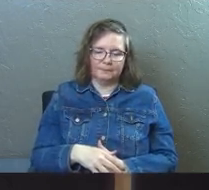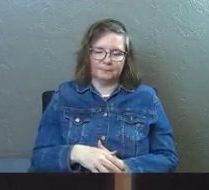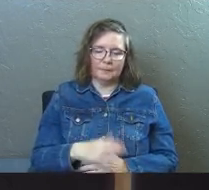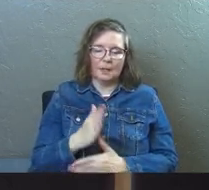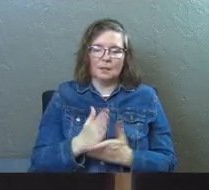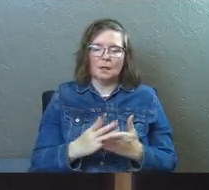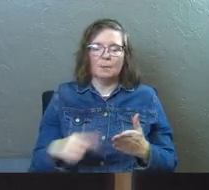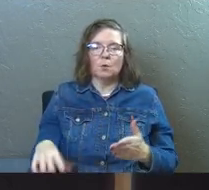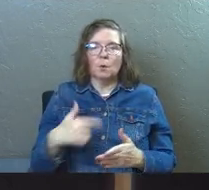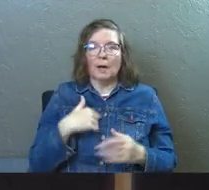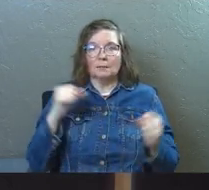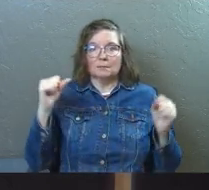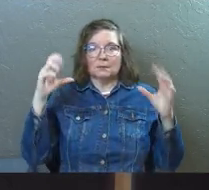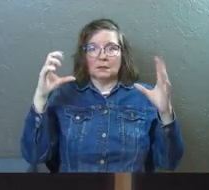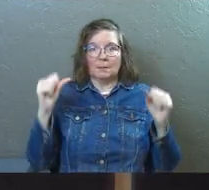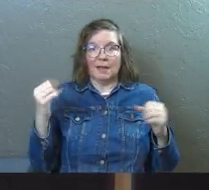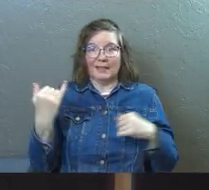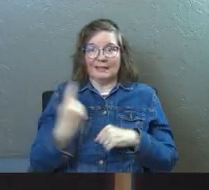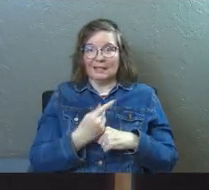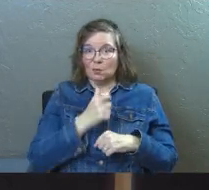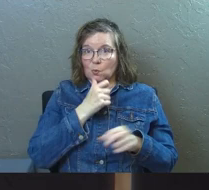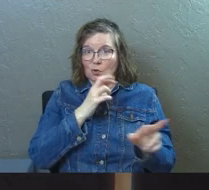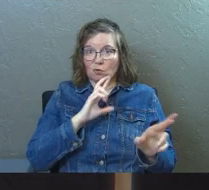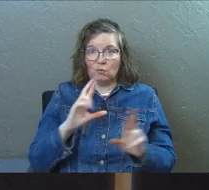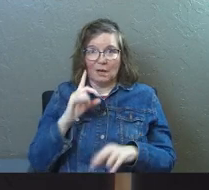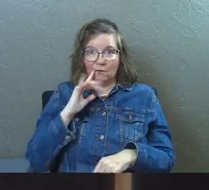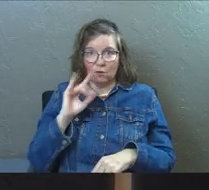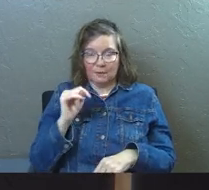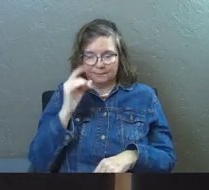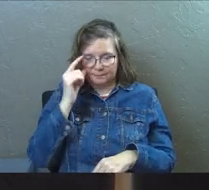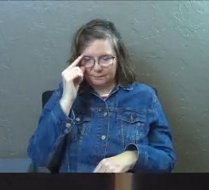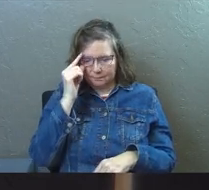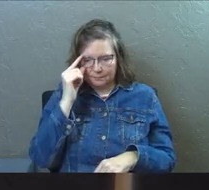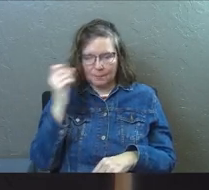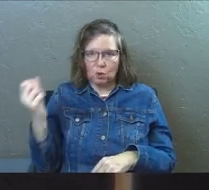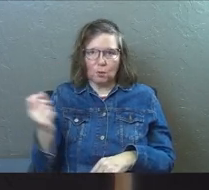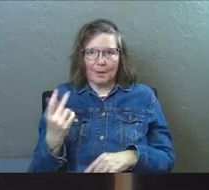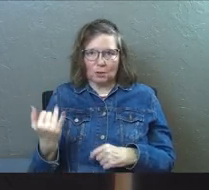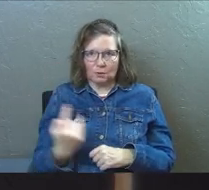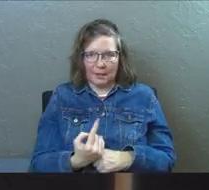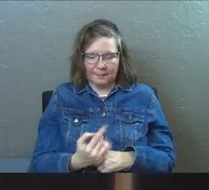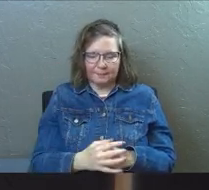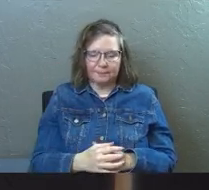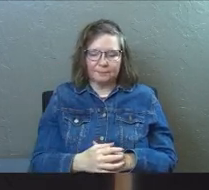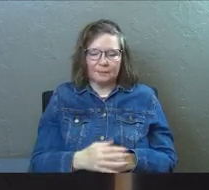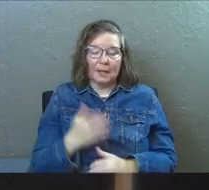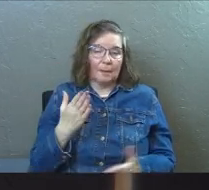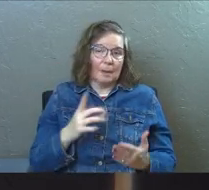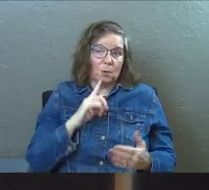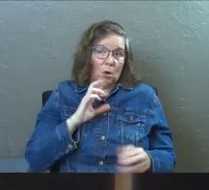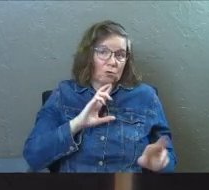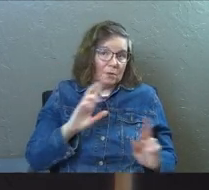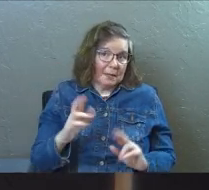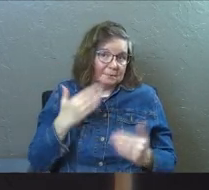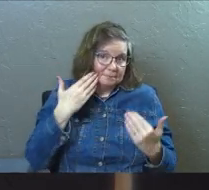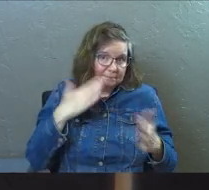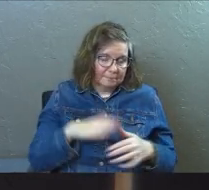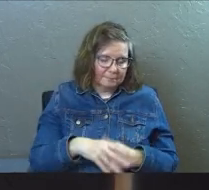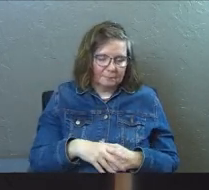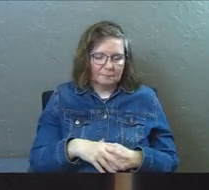And some of you, I kind of surprised you that day and you weren't ready for it, but you're back today and maybe are ready.